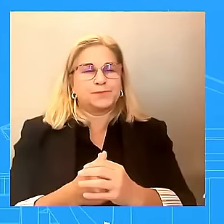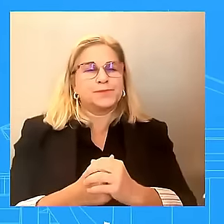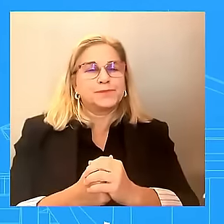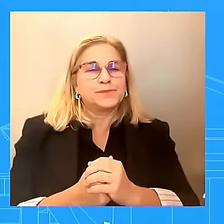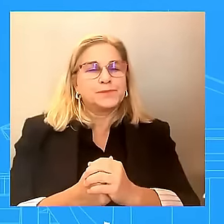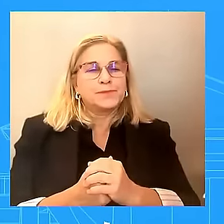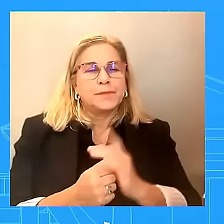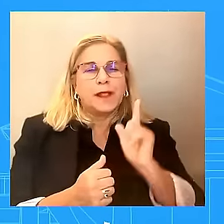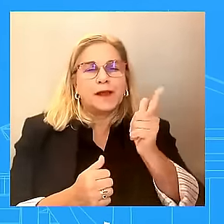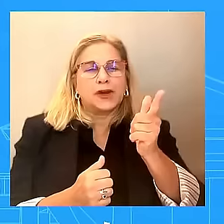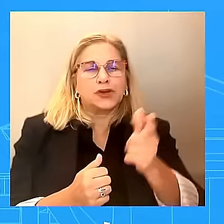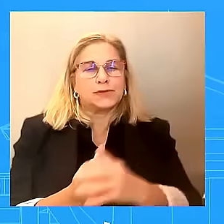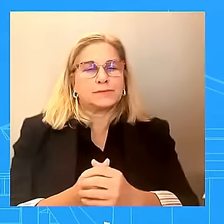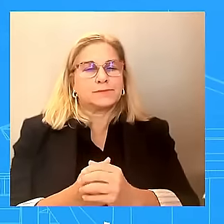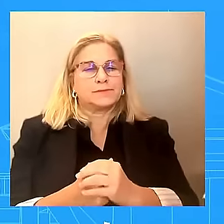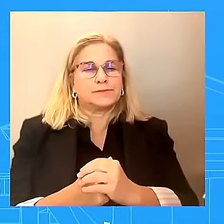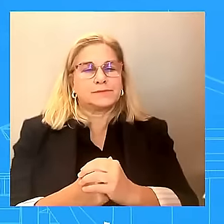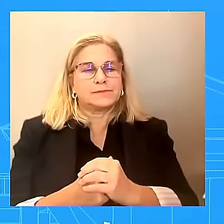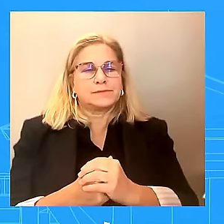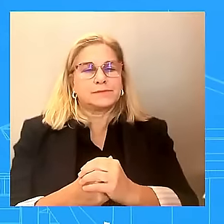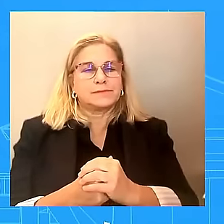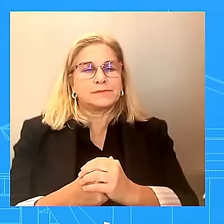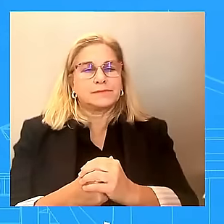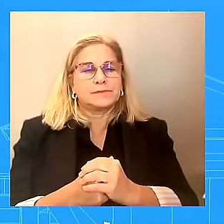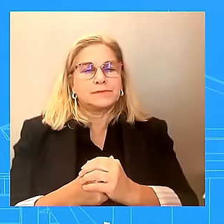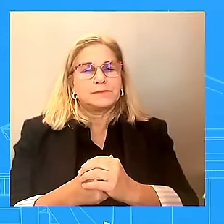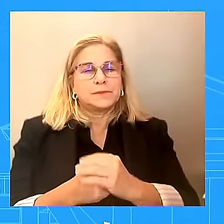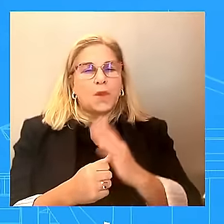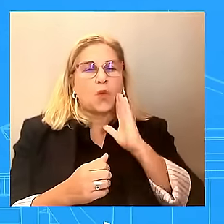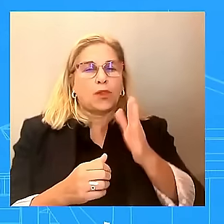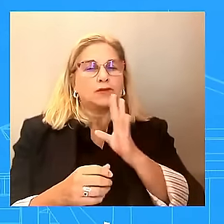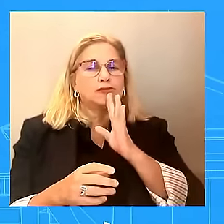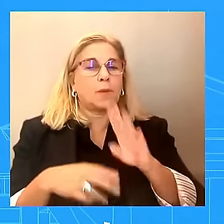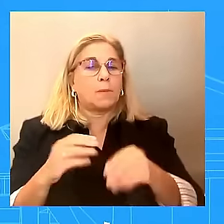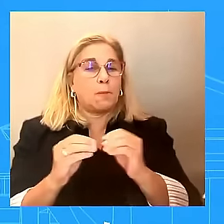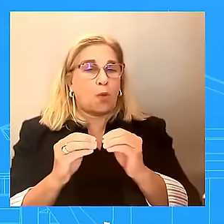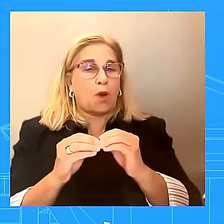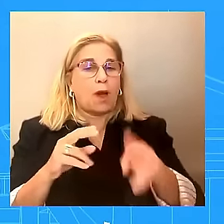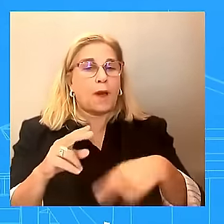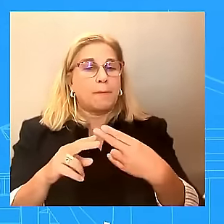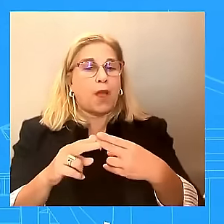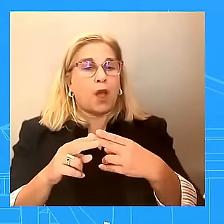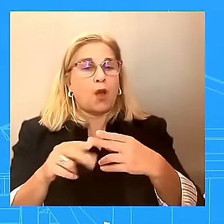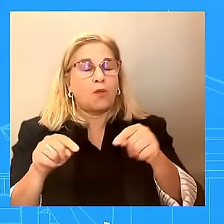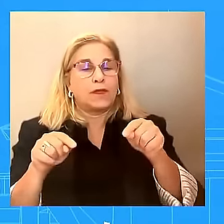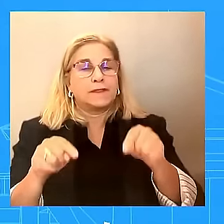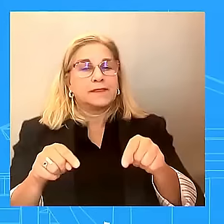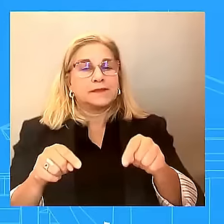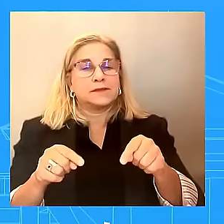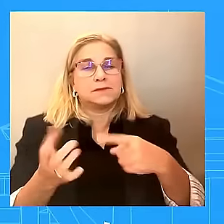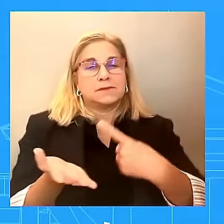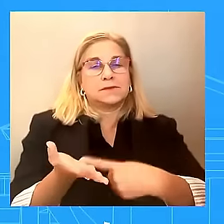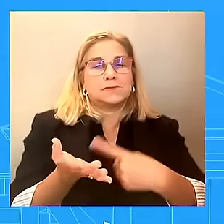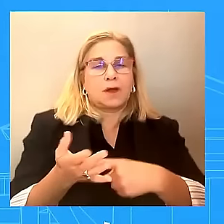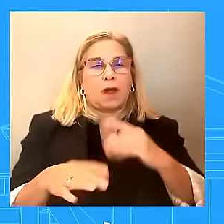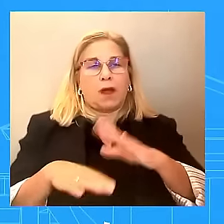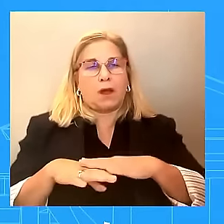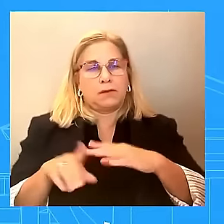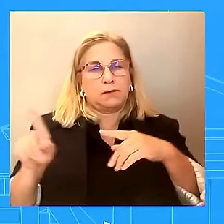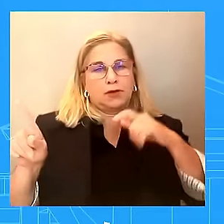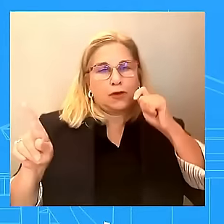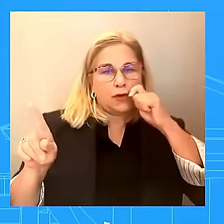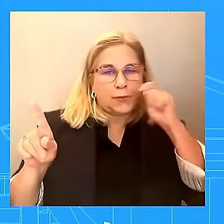discussion on the significant amount of military aid we are providing Ukraine. You saw our announcements this morning, although I'm not